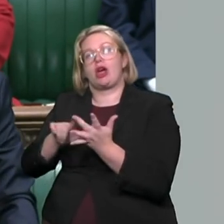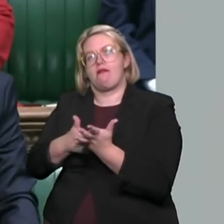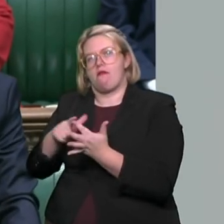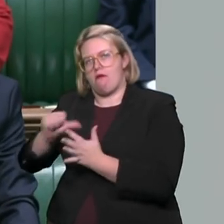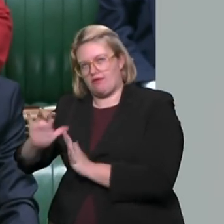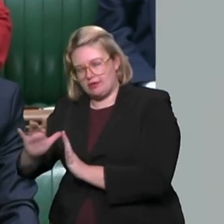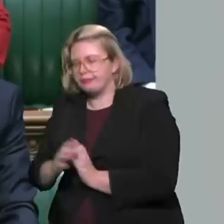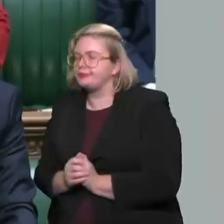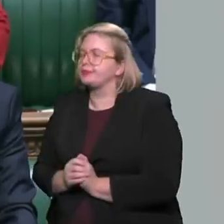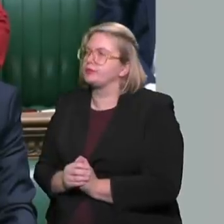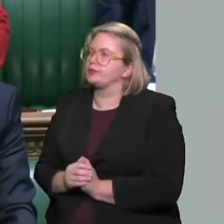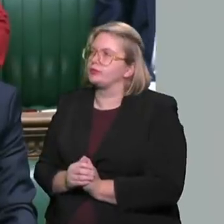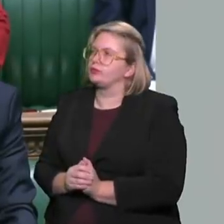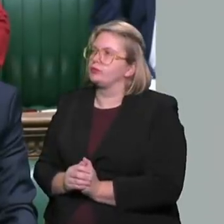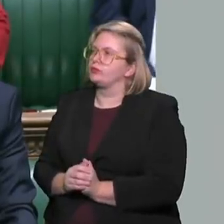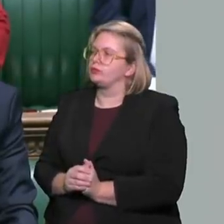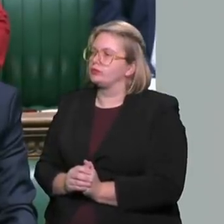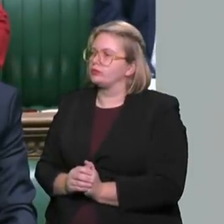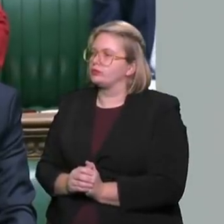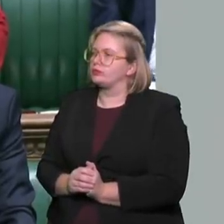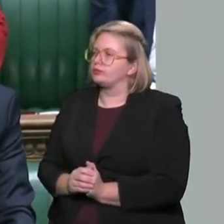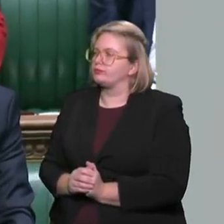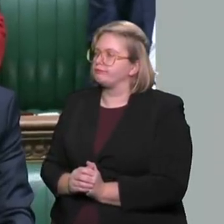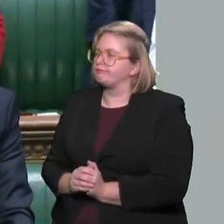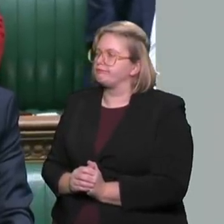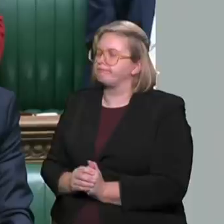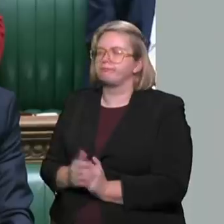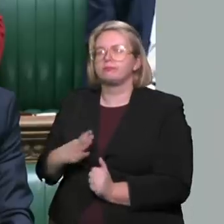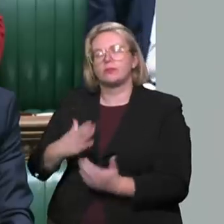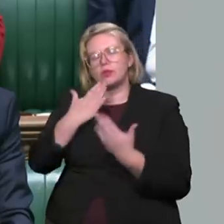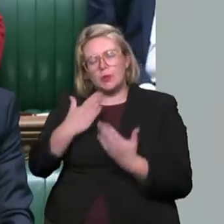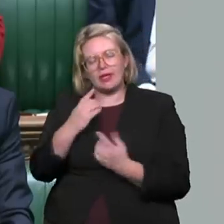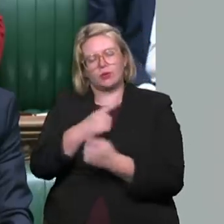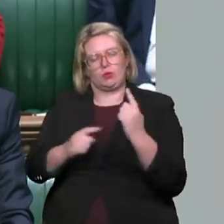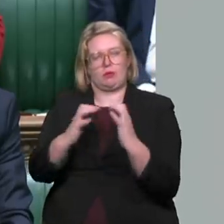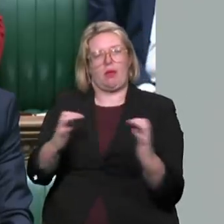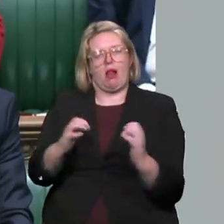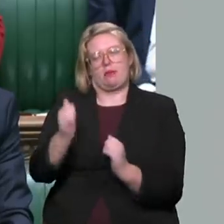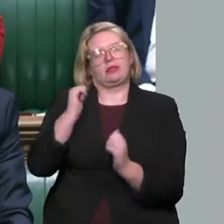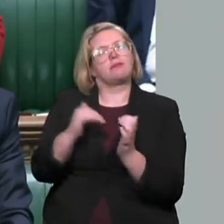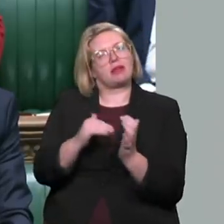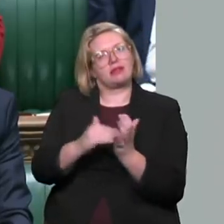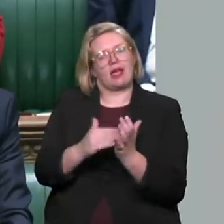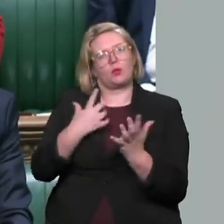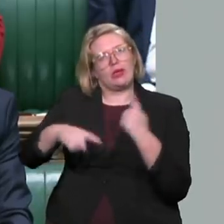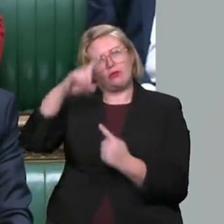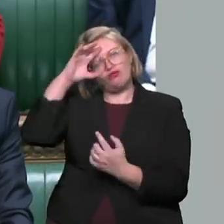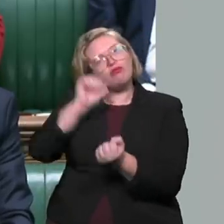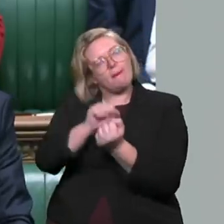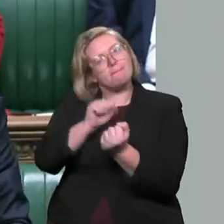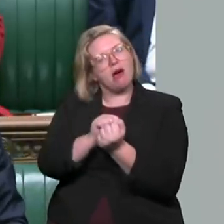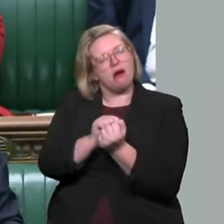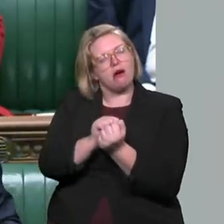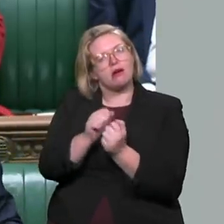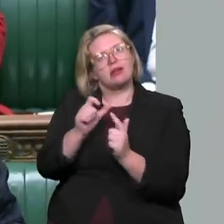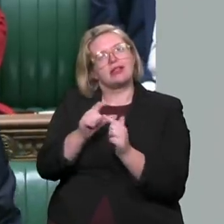Can I thank the whole House for the way the tributes to Sir David were handled on Monday? We saw the best of this House and